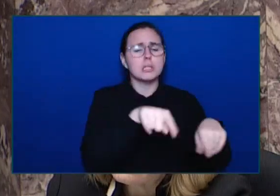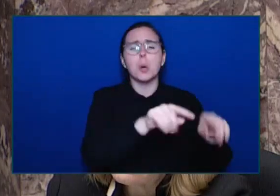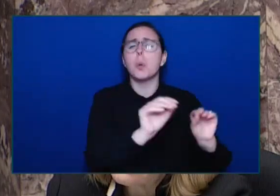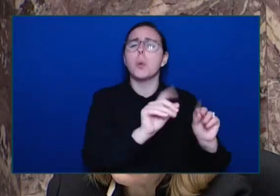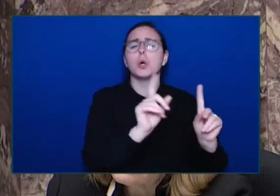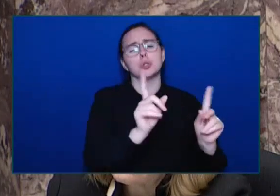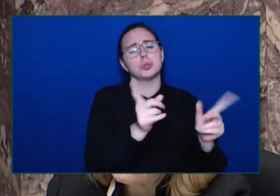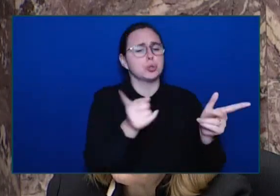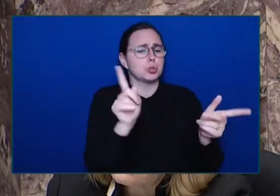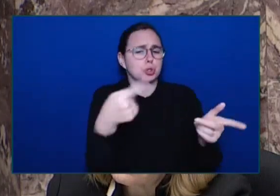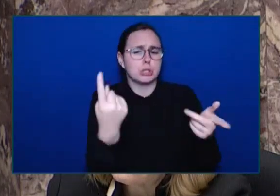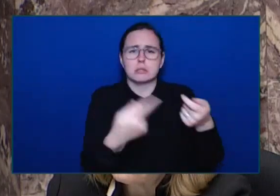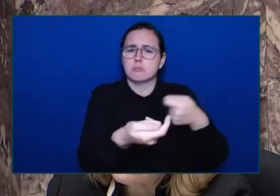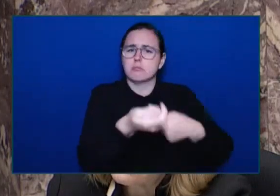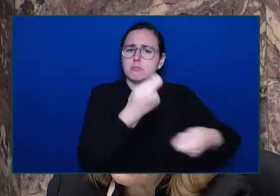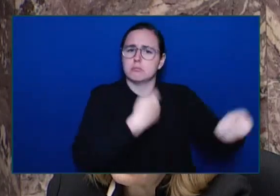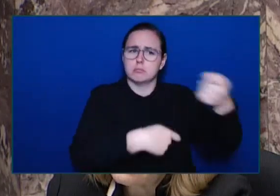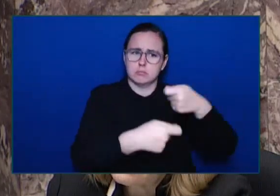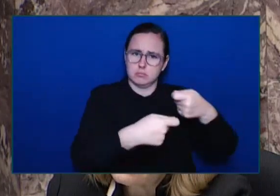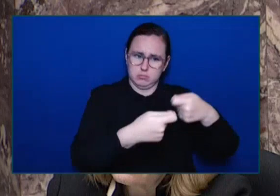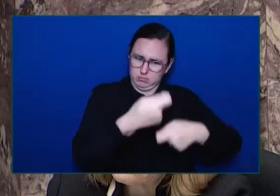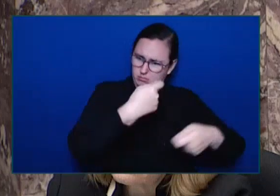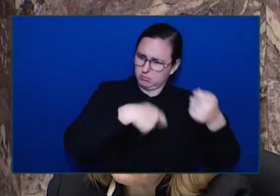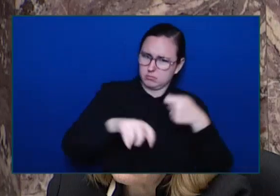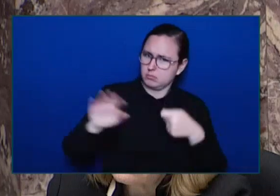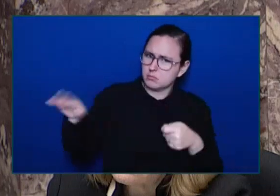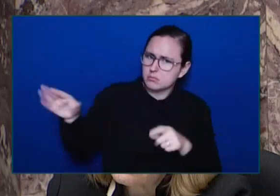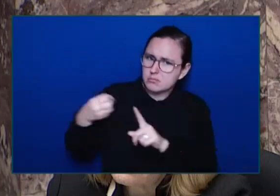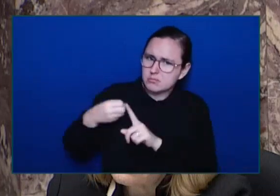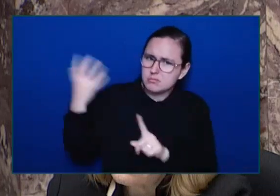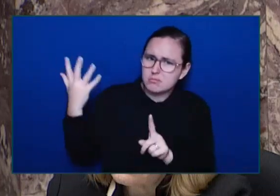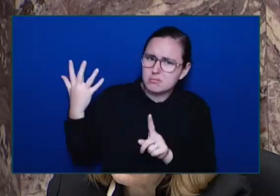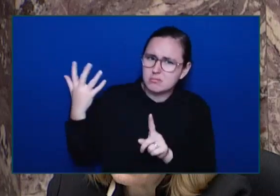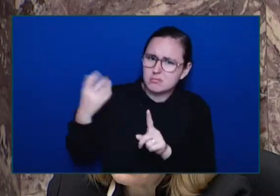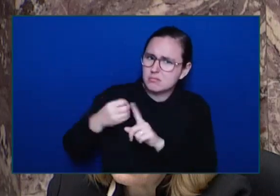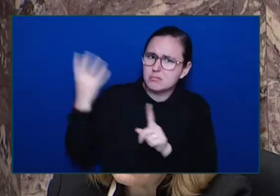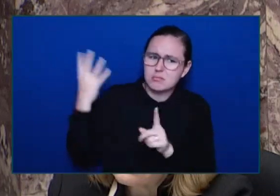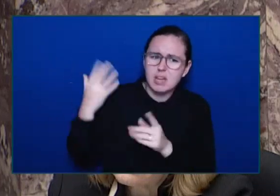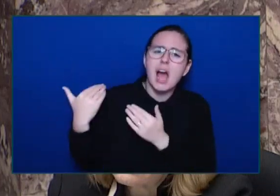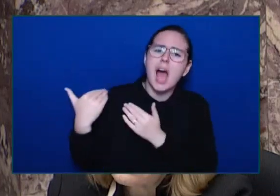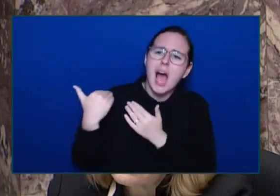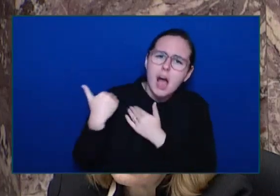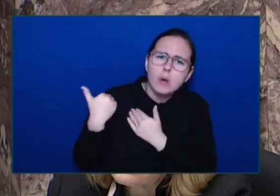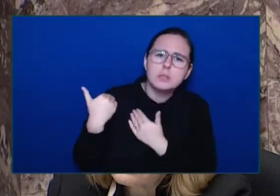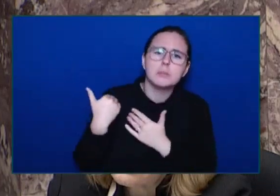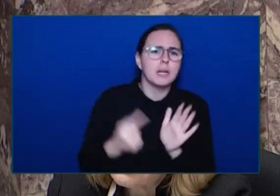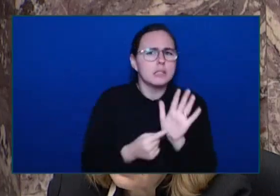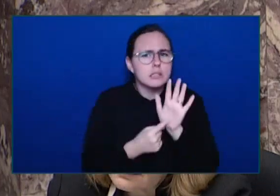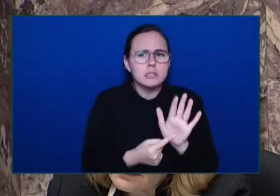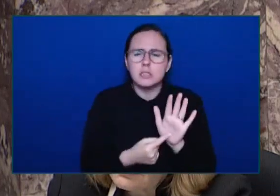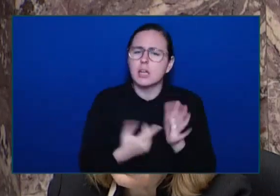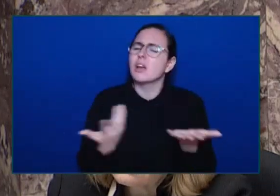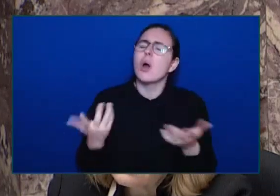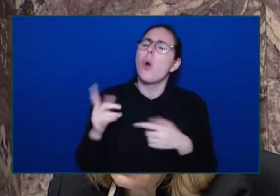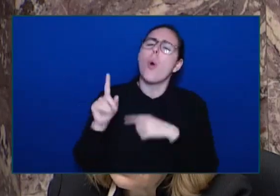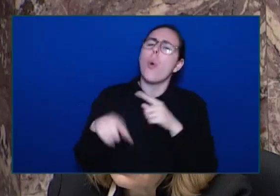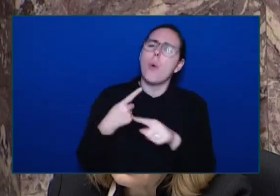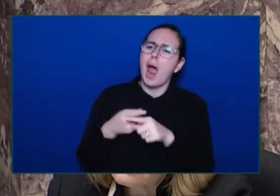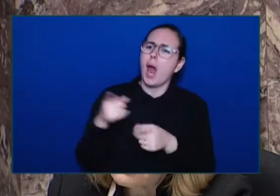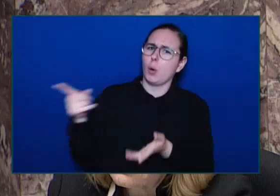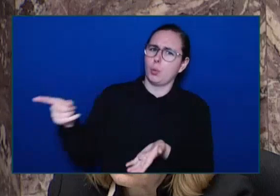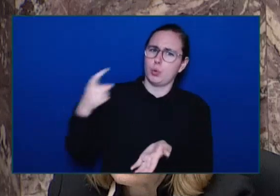will he recognize And acknowledge That this mess At BC Housing Happened on his watch?